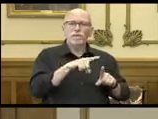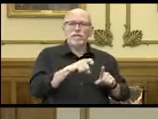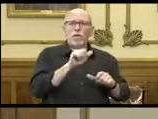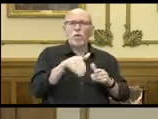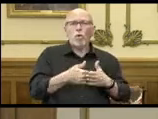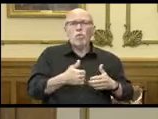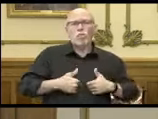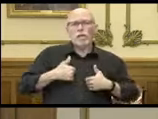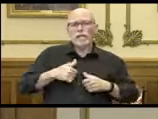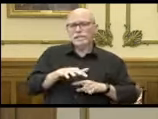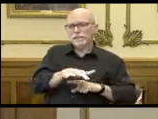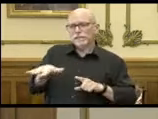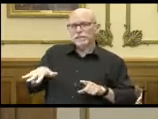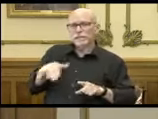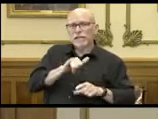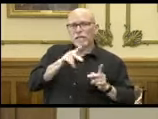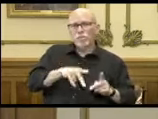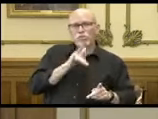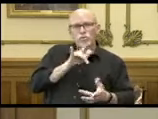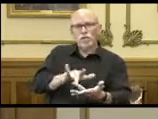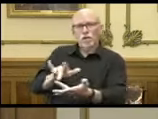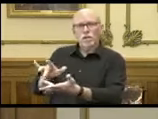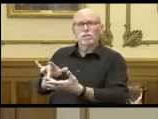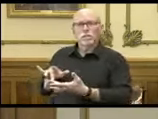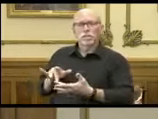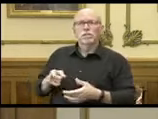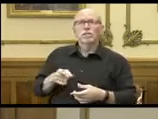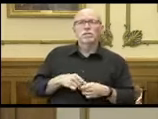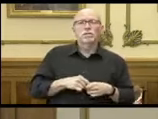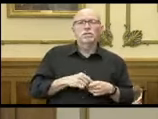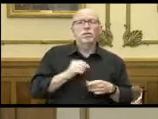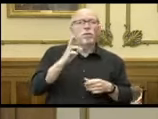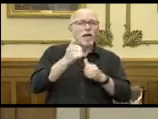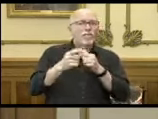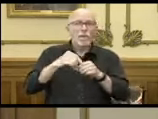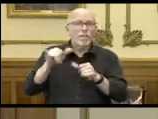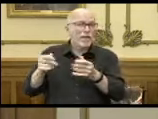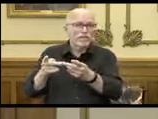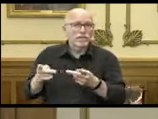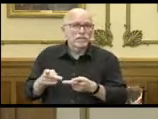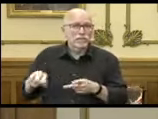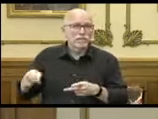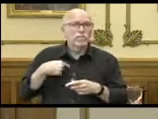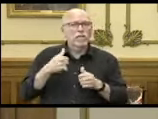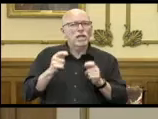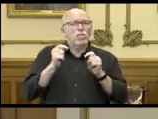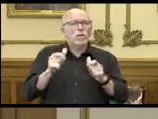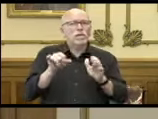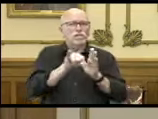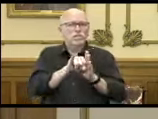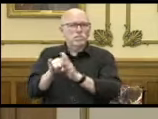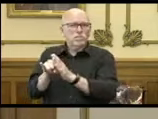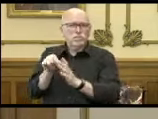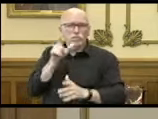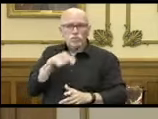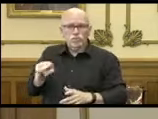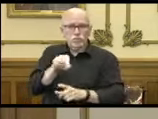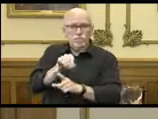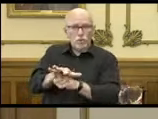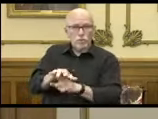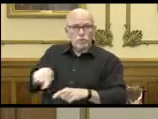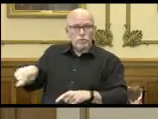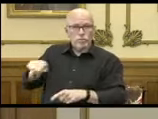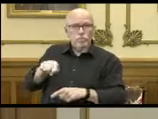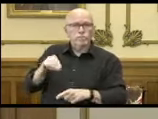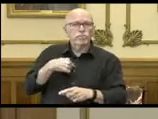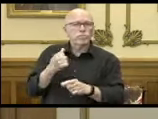resident that that person has been in contact with or everyone in the facility so that we can quickly identify those who might have been exposed and